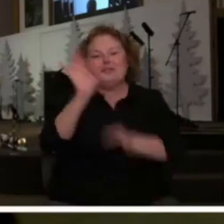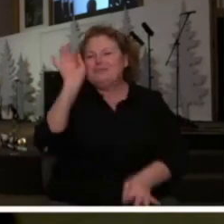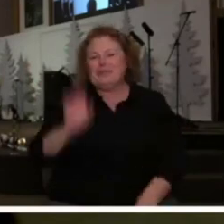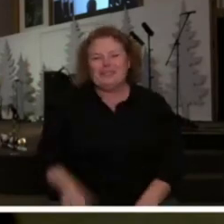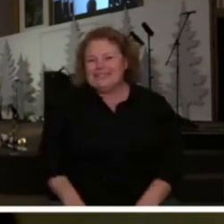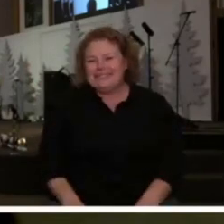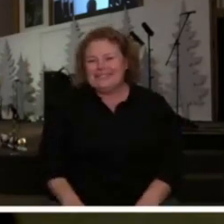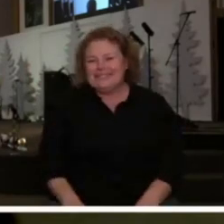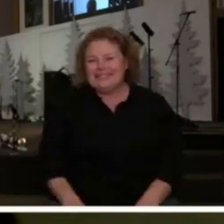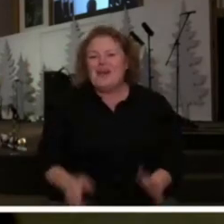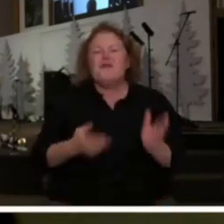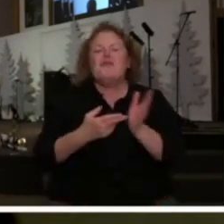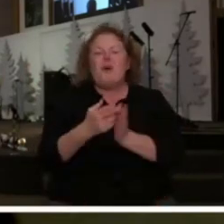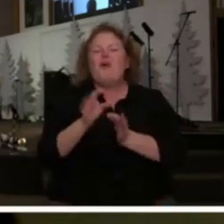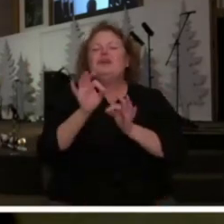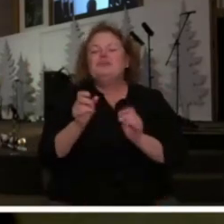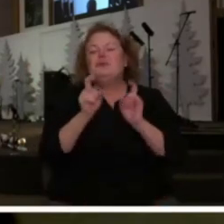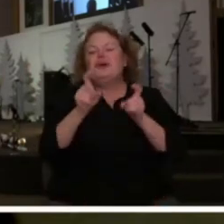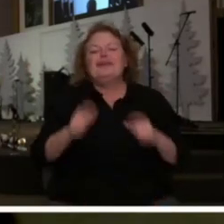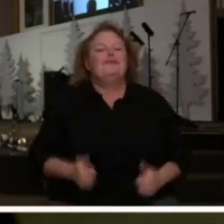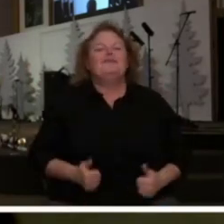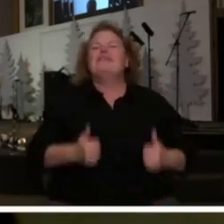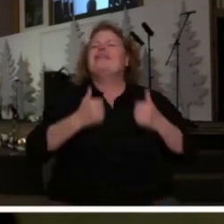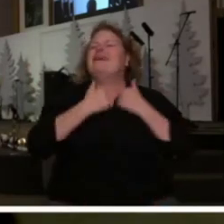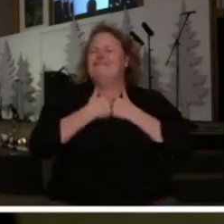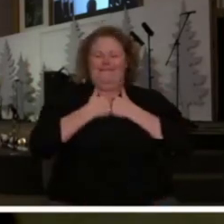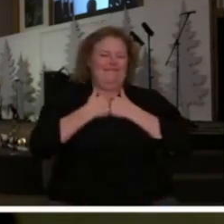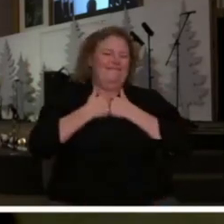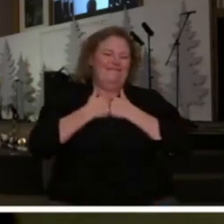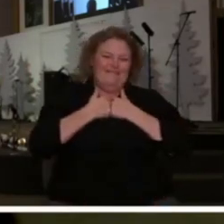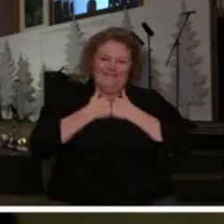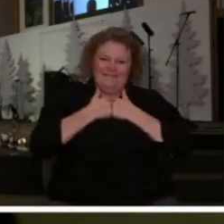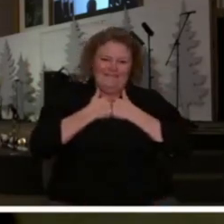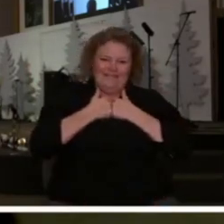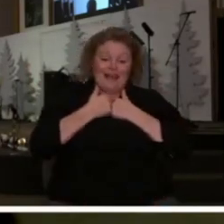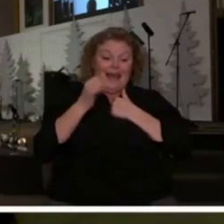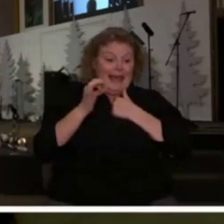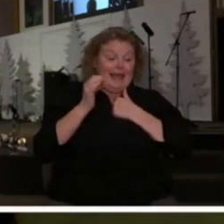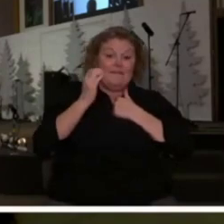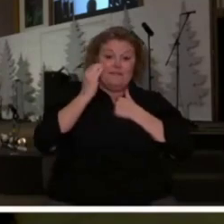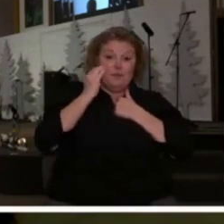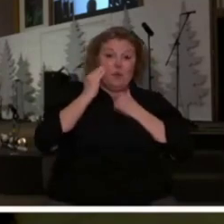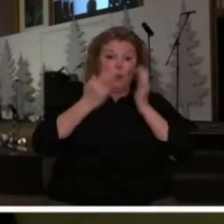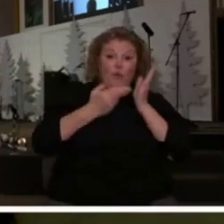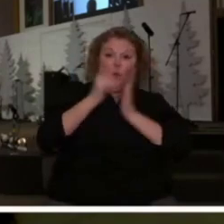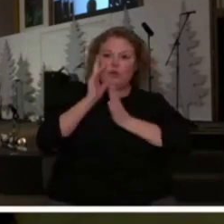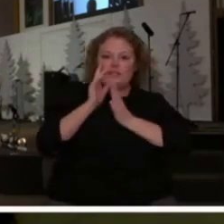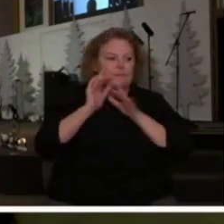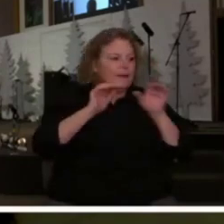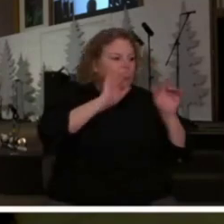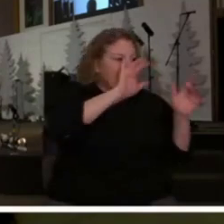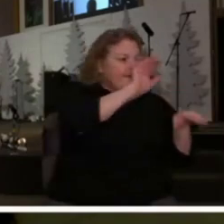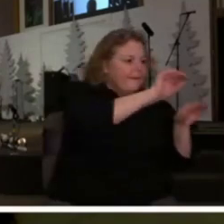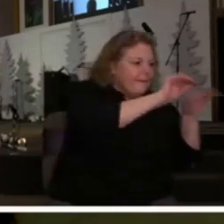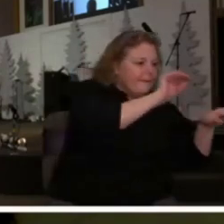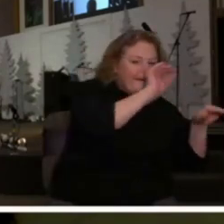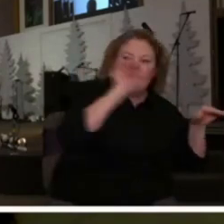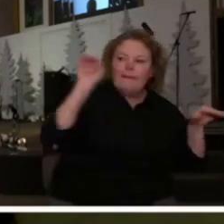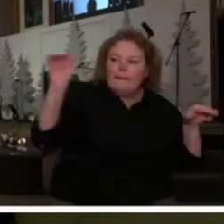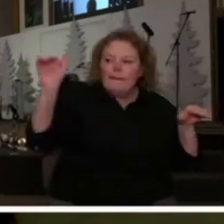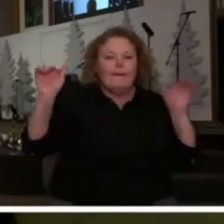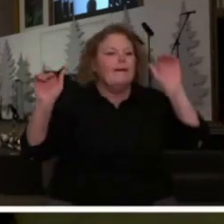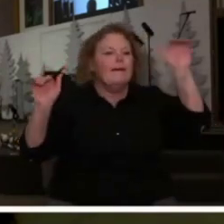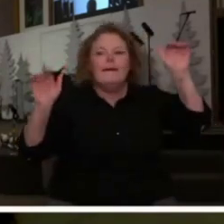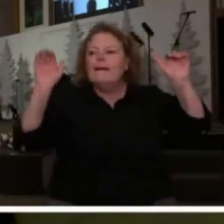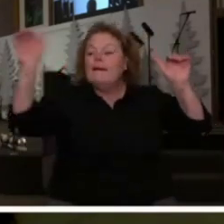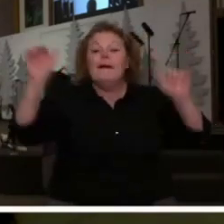because He will bring life to you in this. And knowing that the Holy Spirit is drawing people from that moment of response it